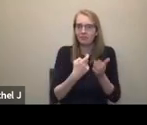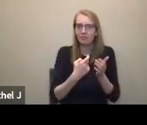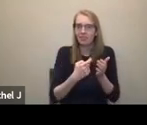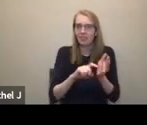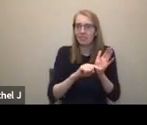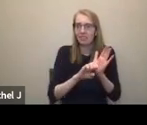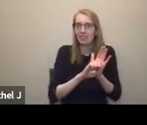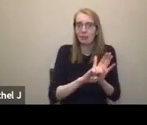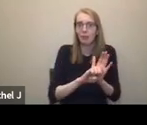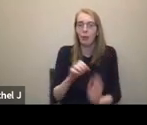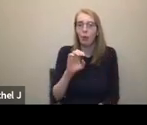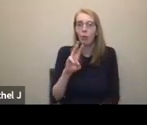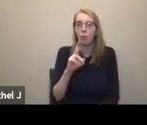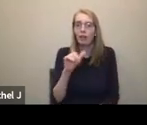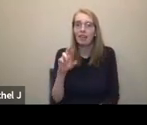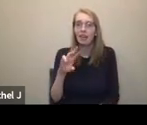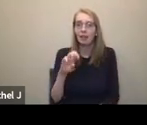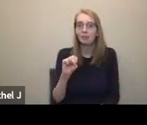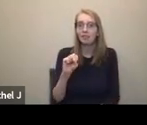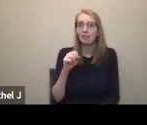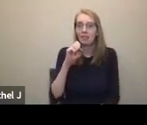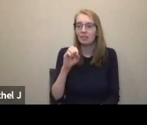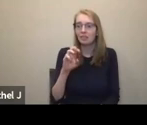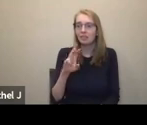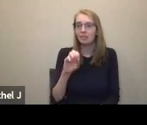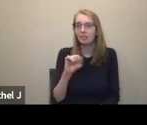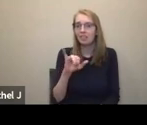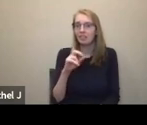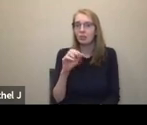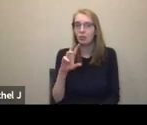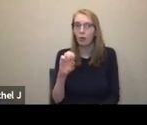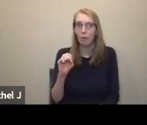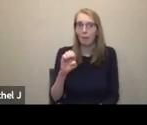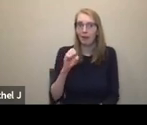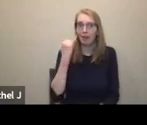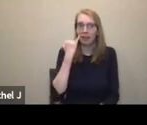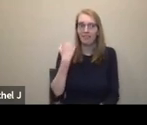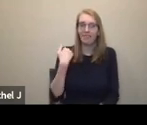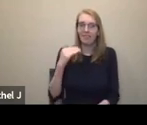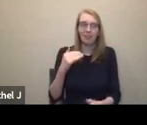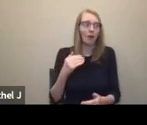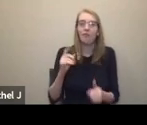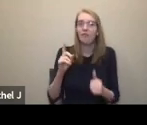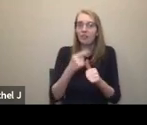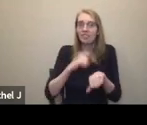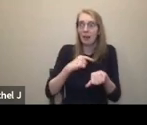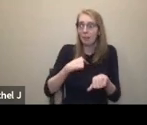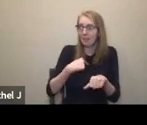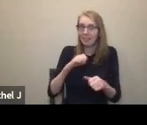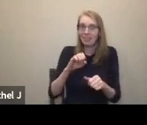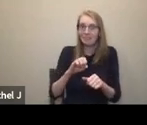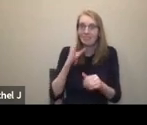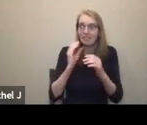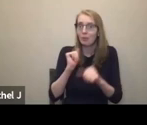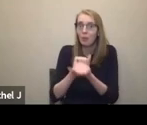Williams syndrome. And we did a clapping game. And on the first clap, they all just collapsed because loud sounds, they just can't handle it. And I had no